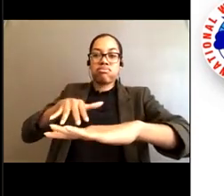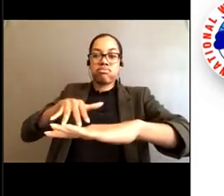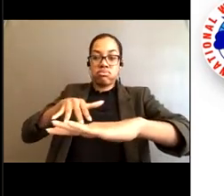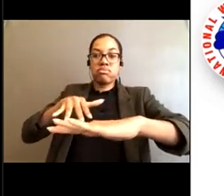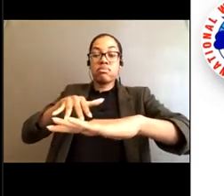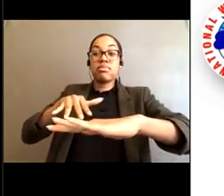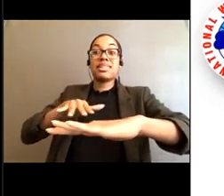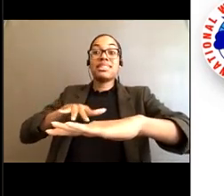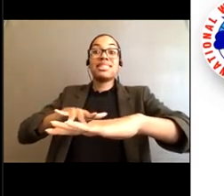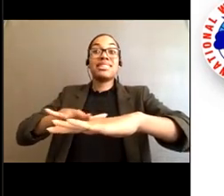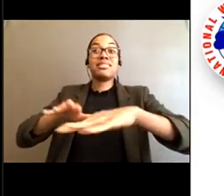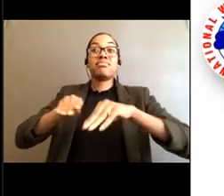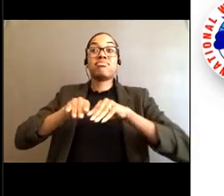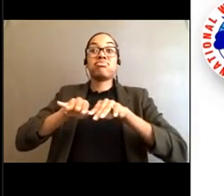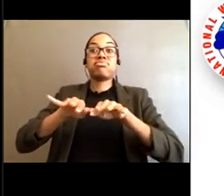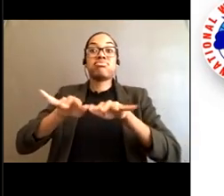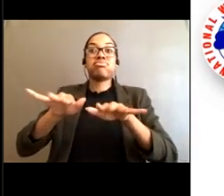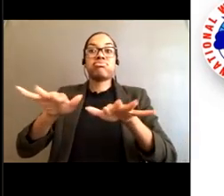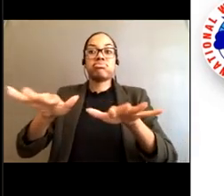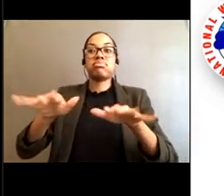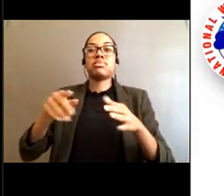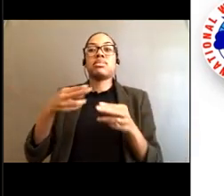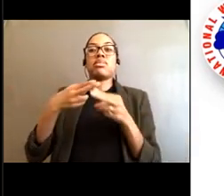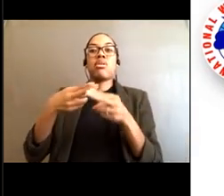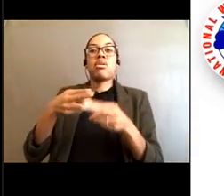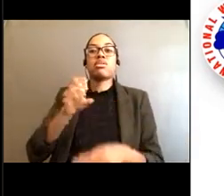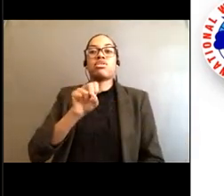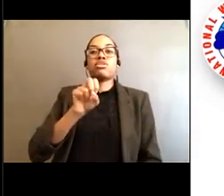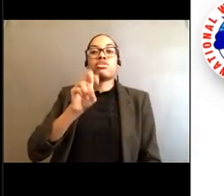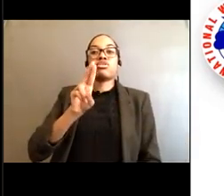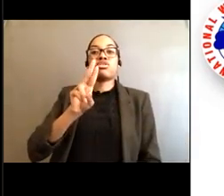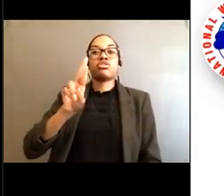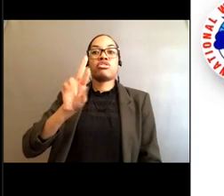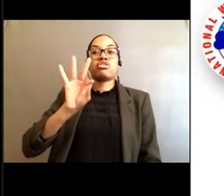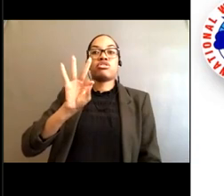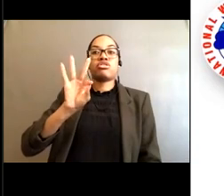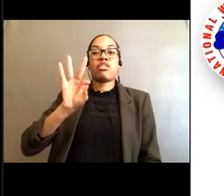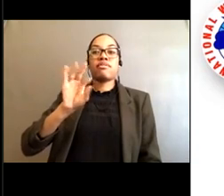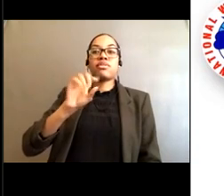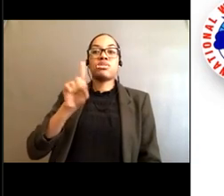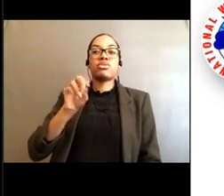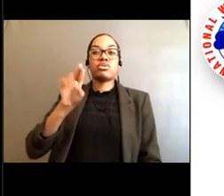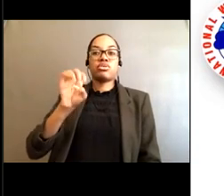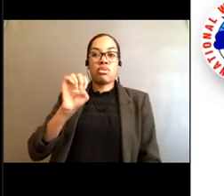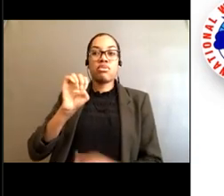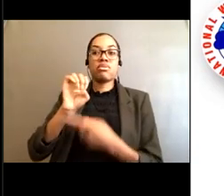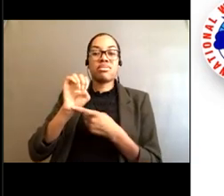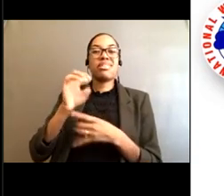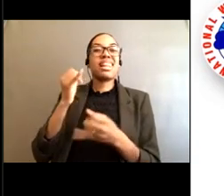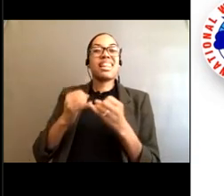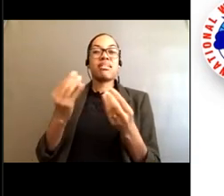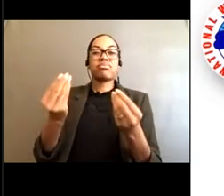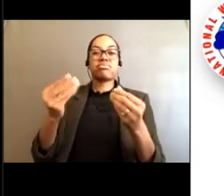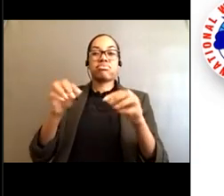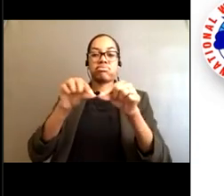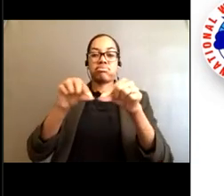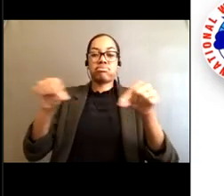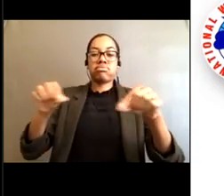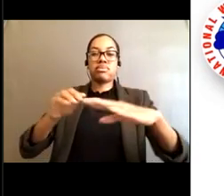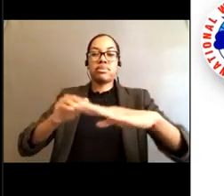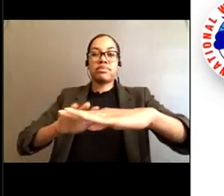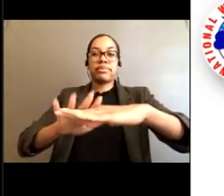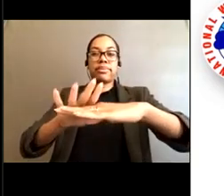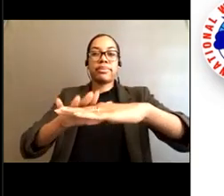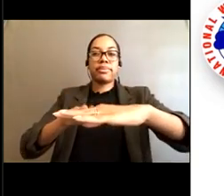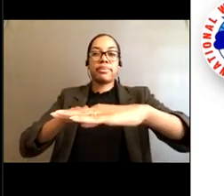they do that in the surf zone, and the last zone is the swash zone, and that's the interface where the water